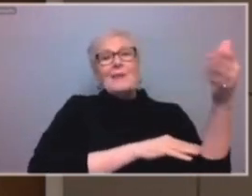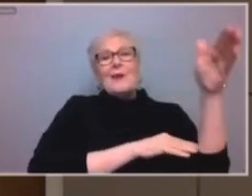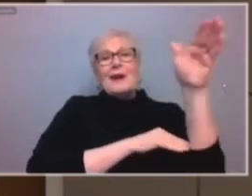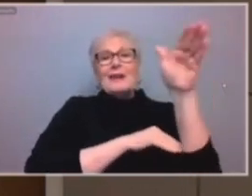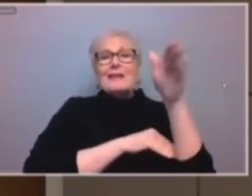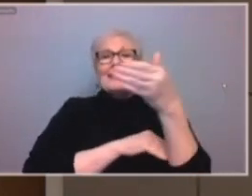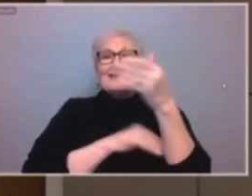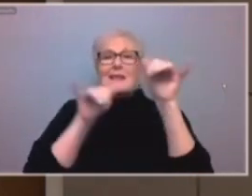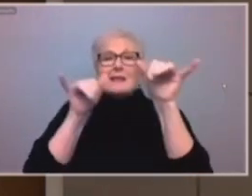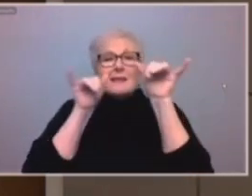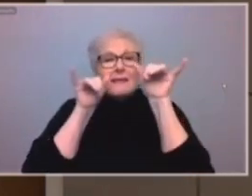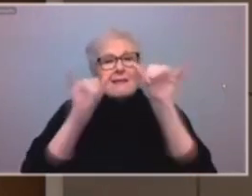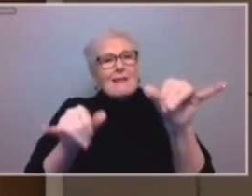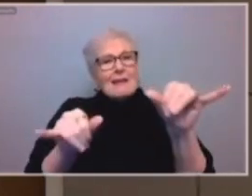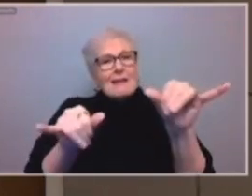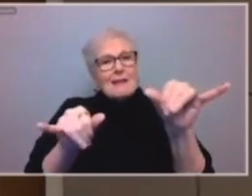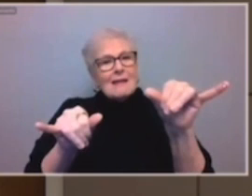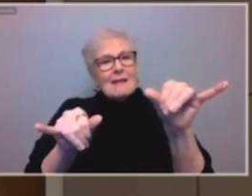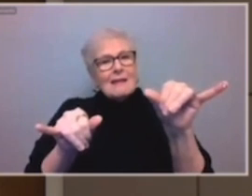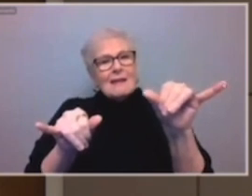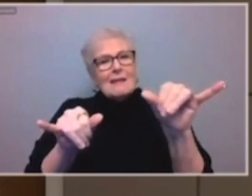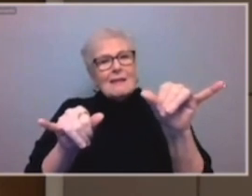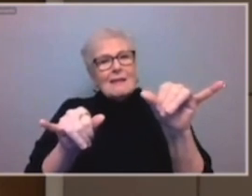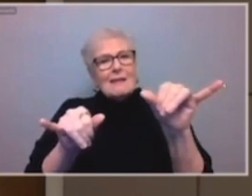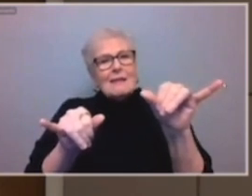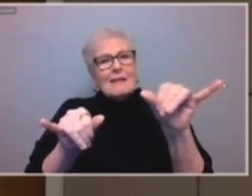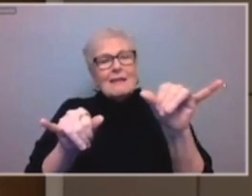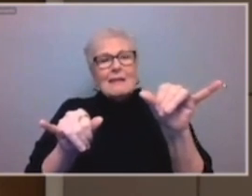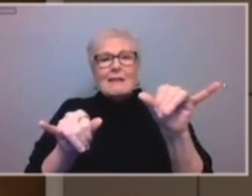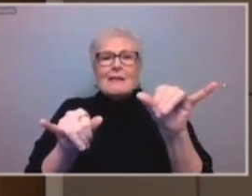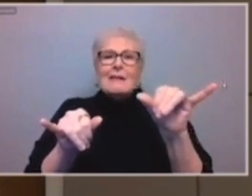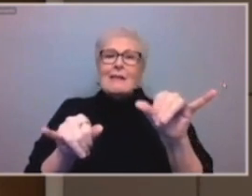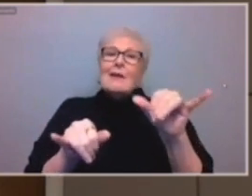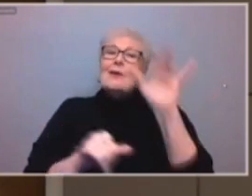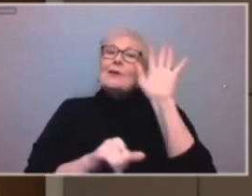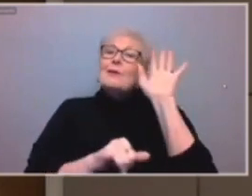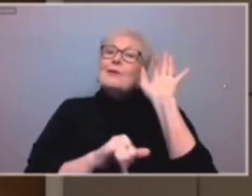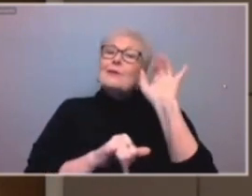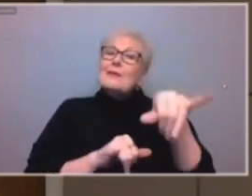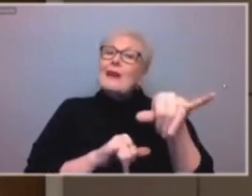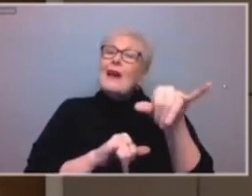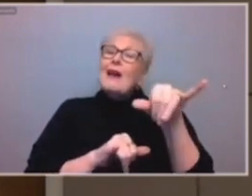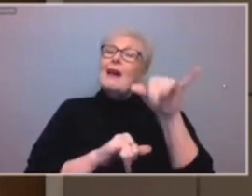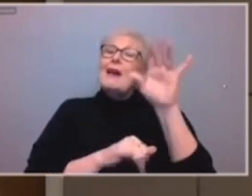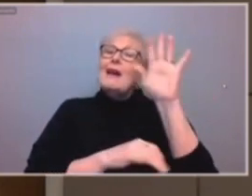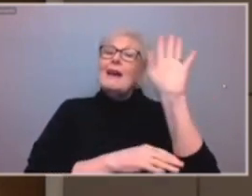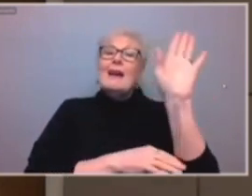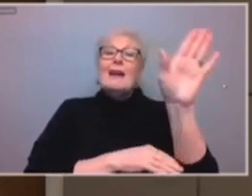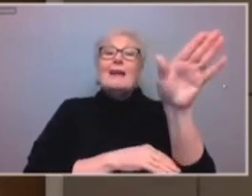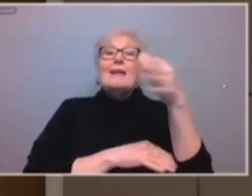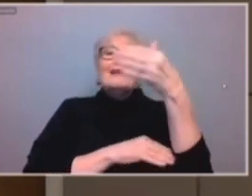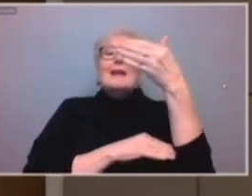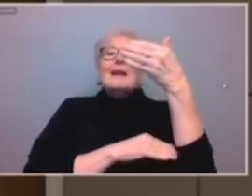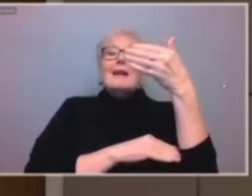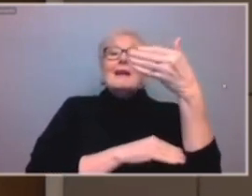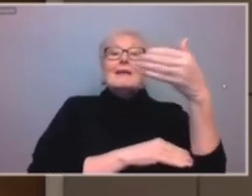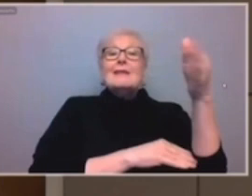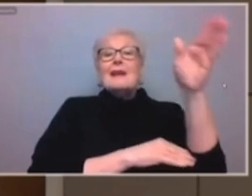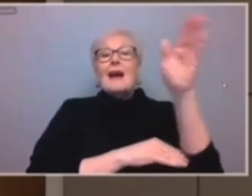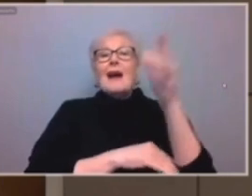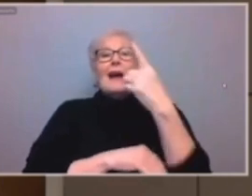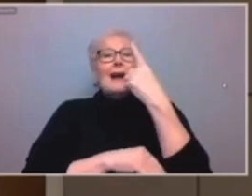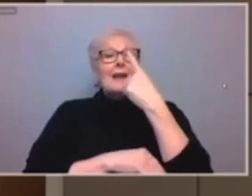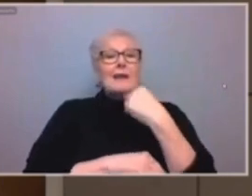still there And oh, say, does that